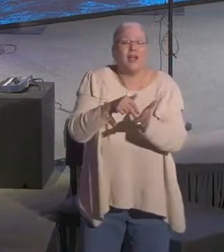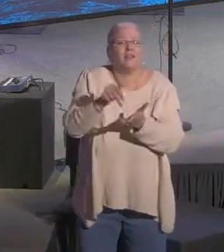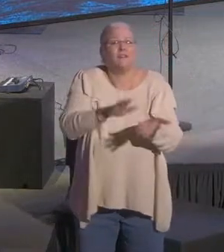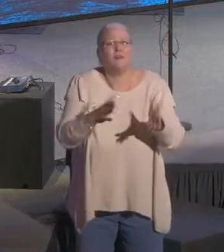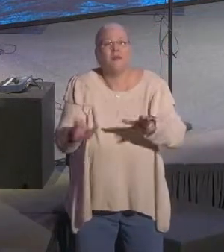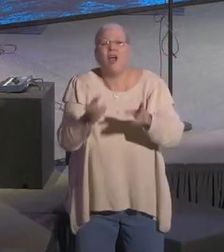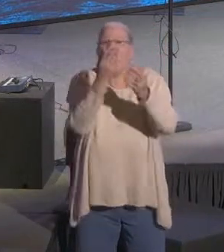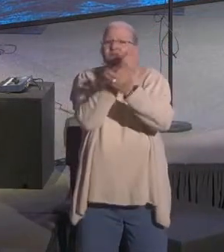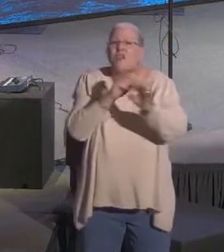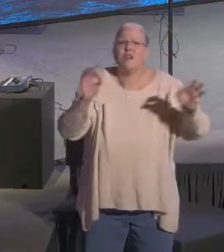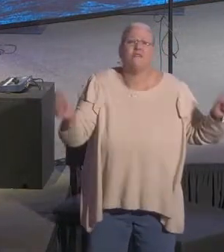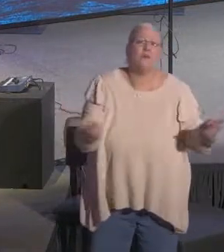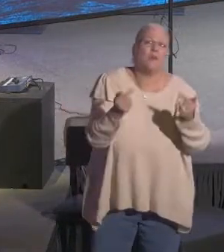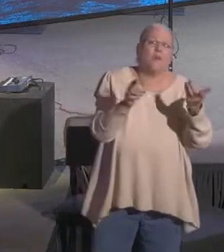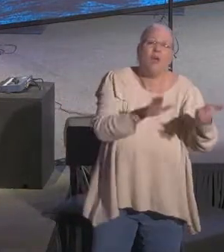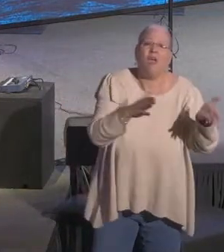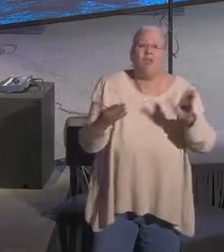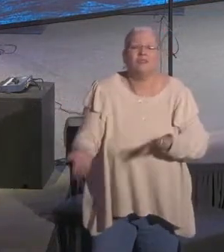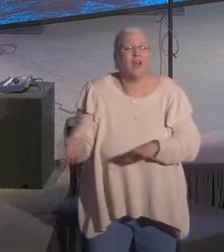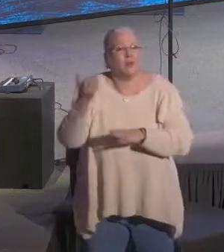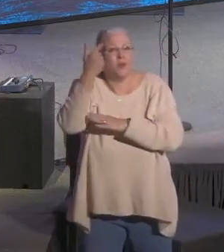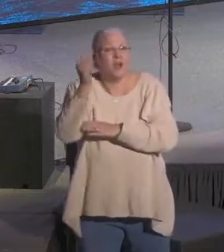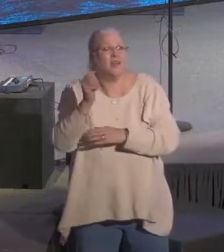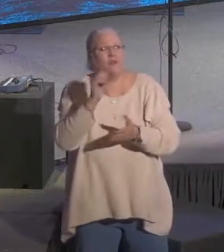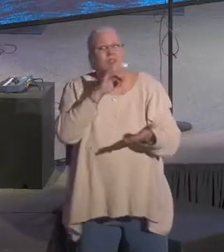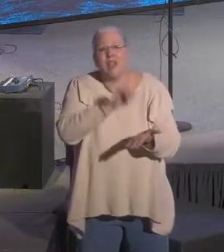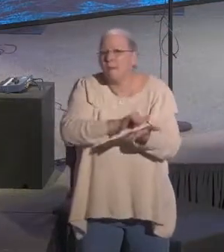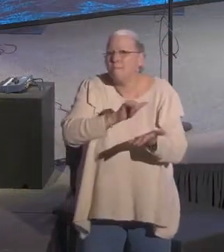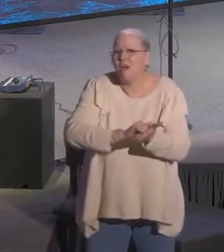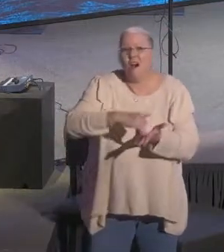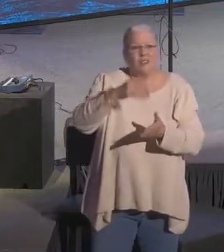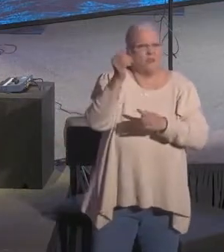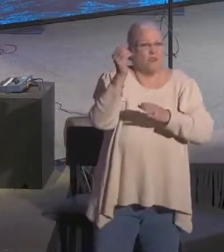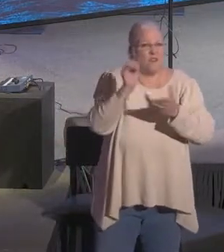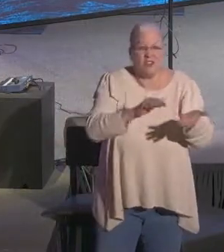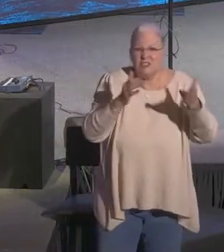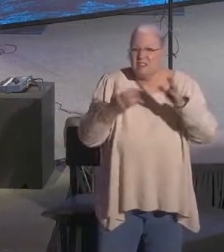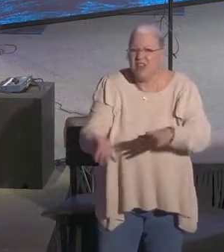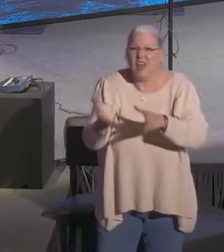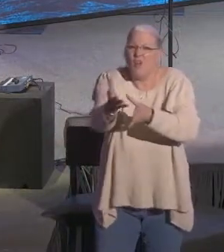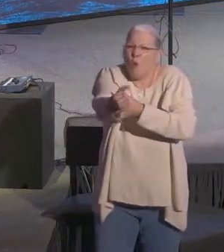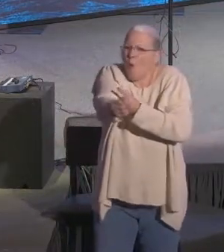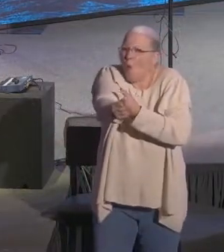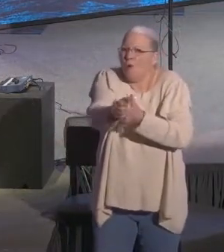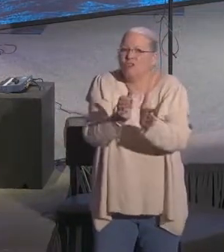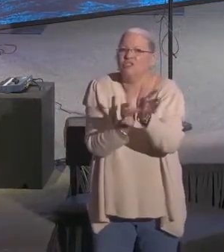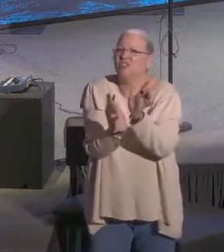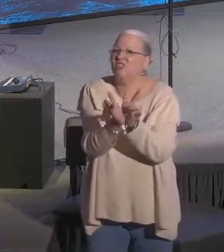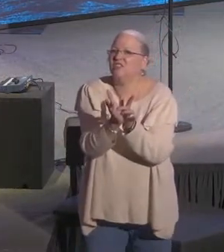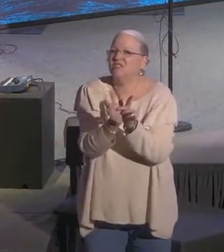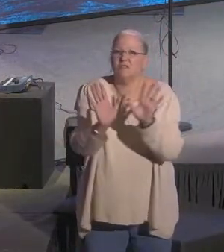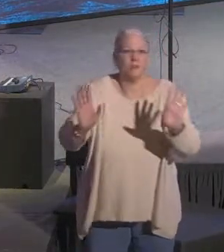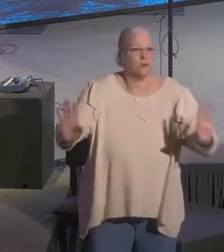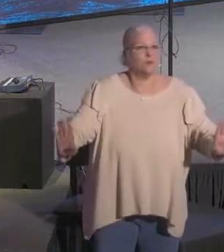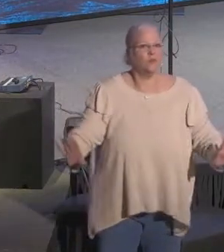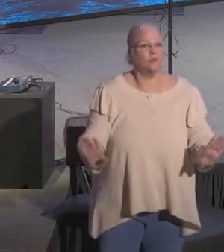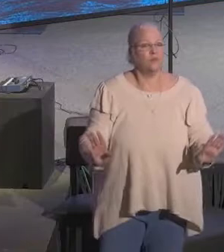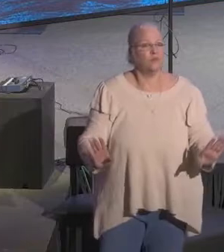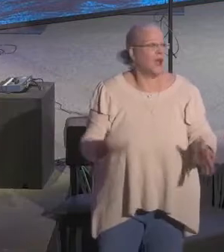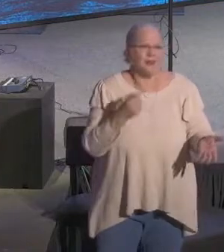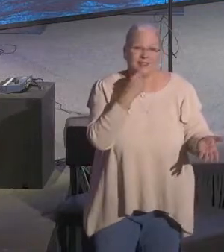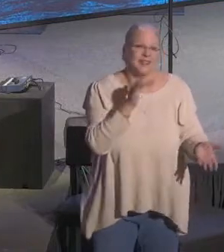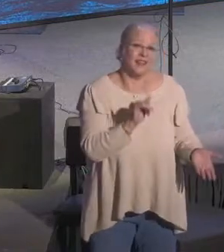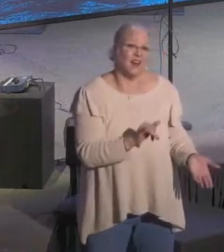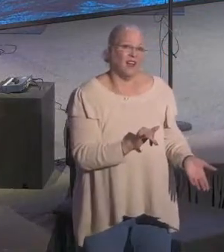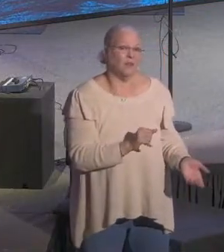freeing him from the agony of death because it was impossible for death to keep its hold on him. Can I say